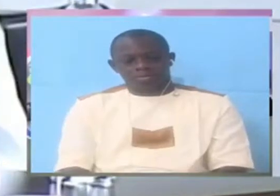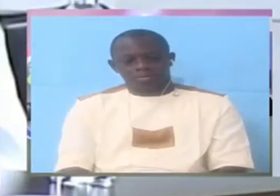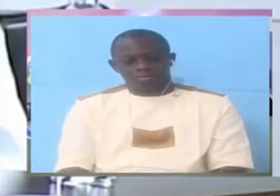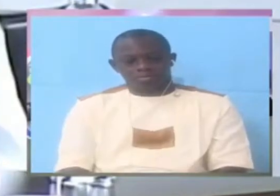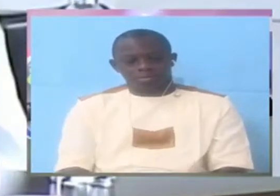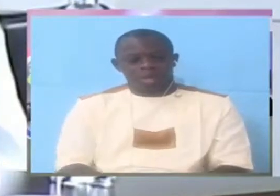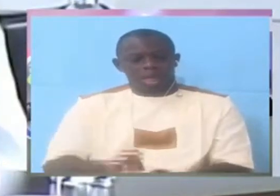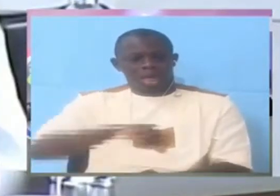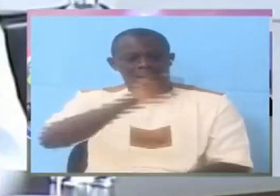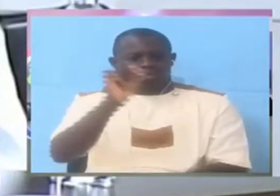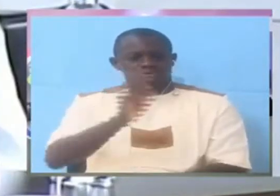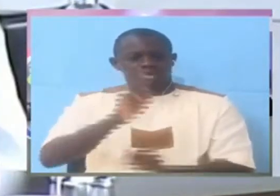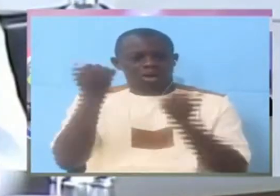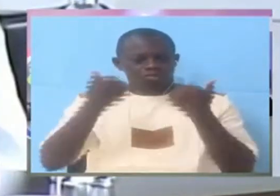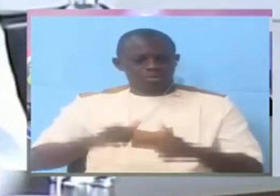And then?